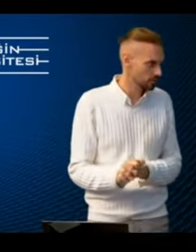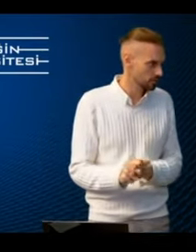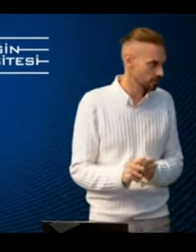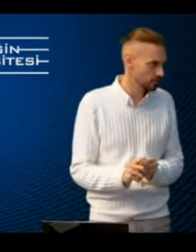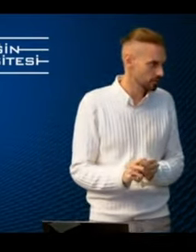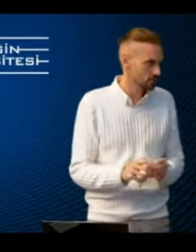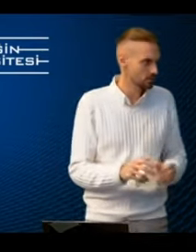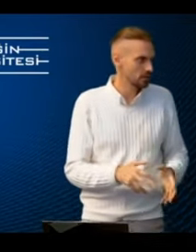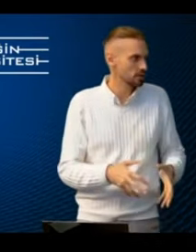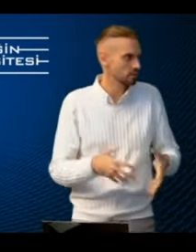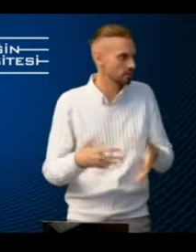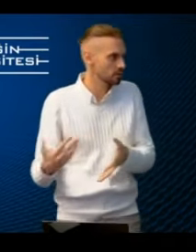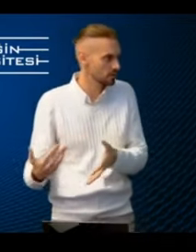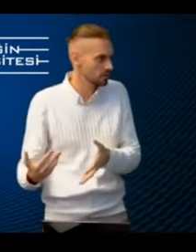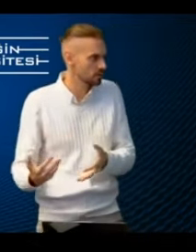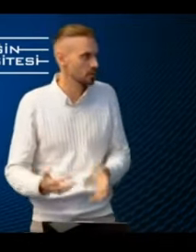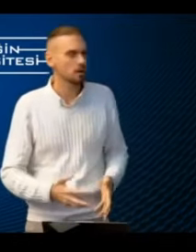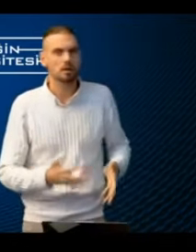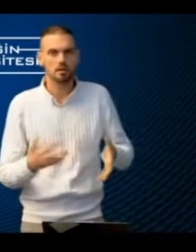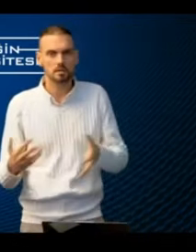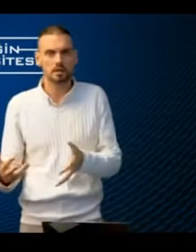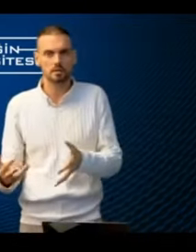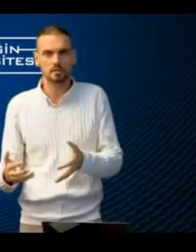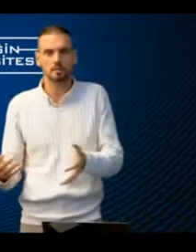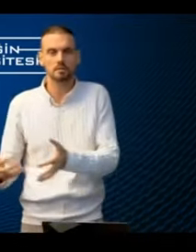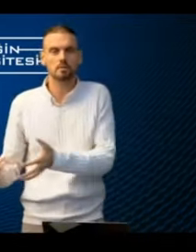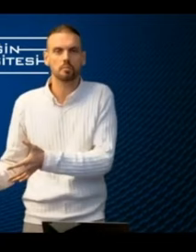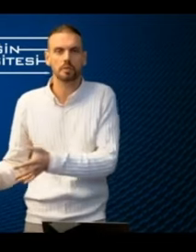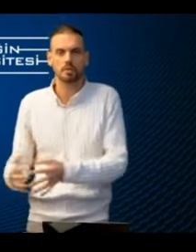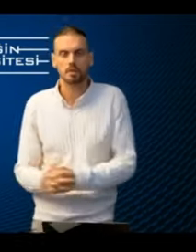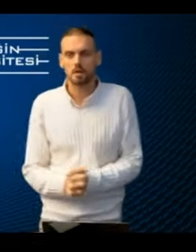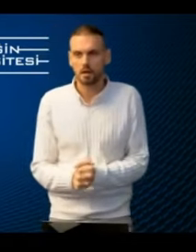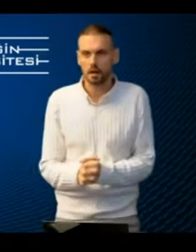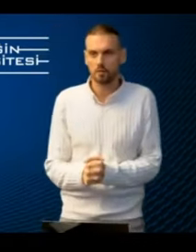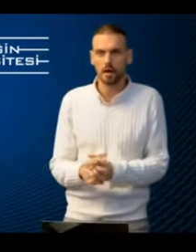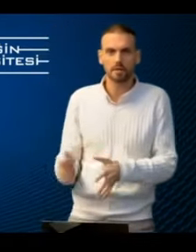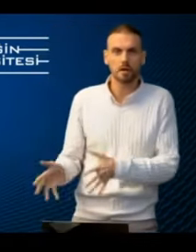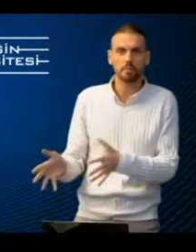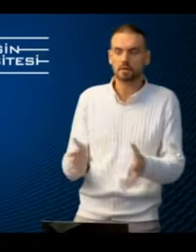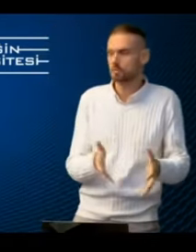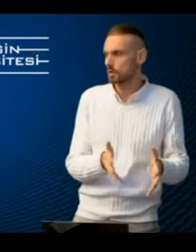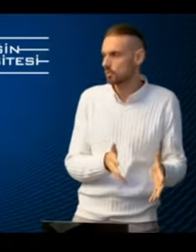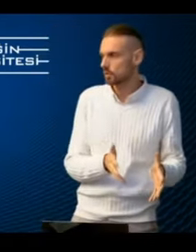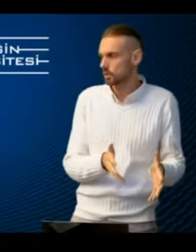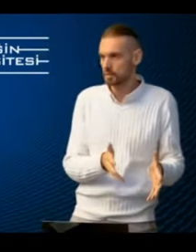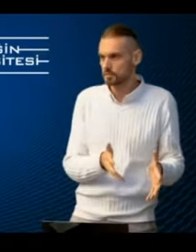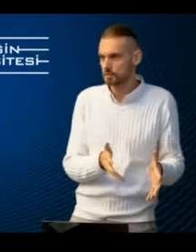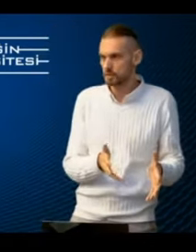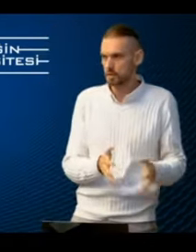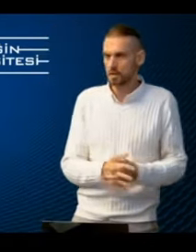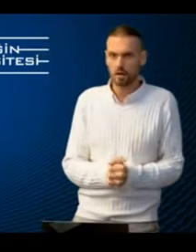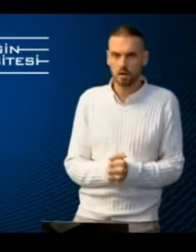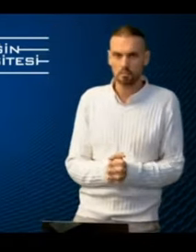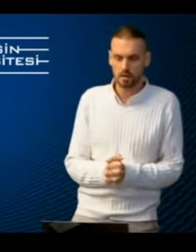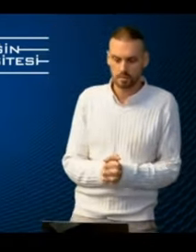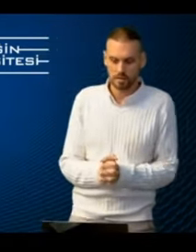solution. So in the end, when the learner studies the topics and come back to their work life,